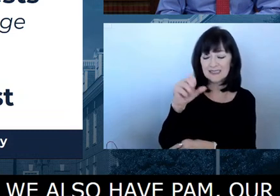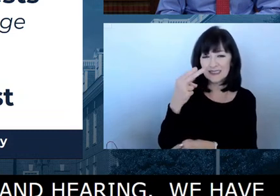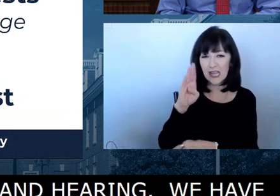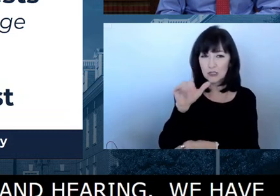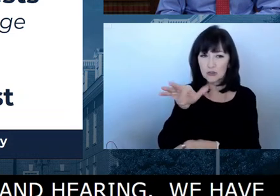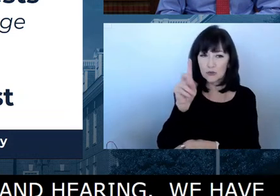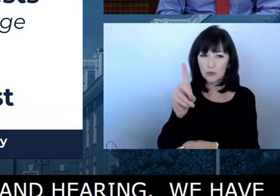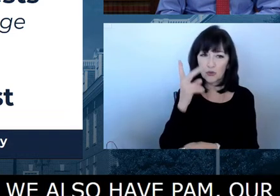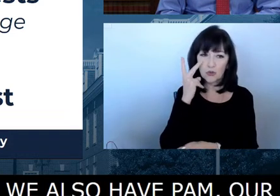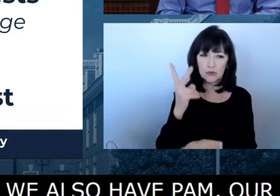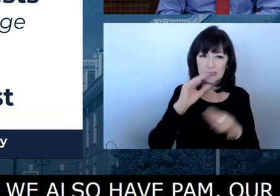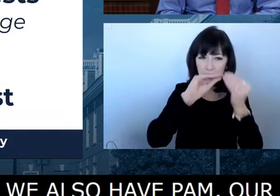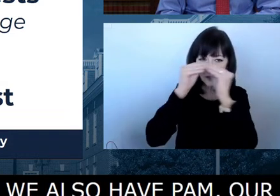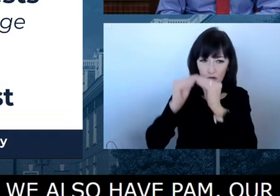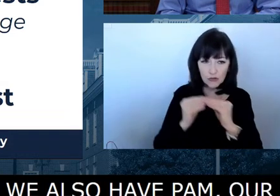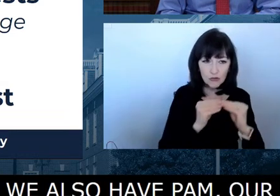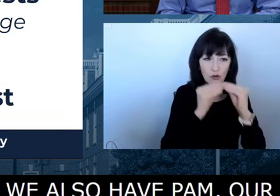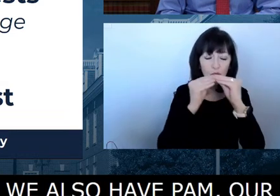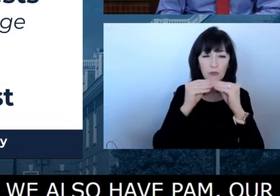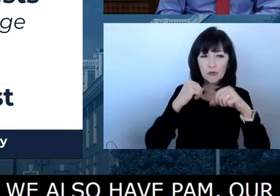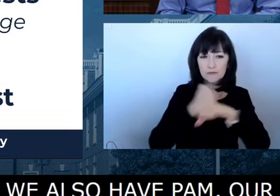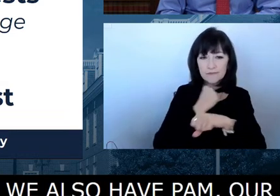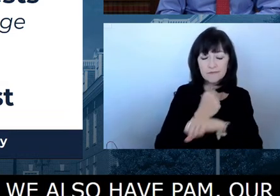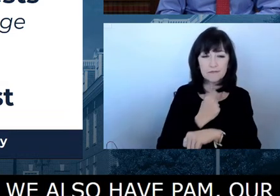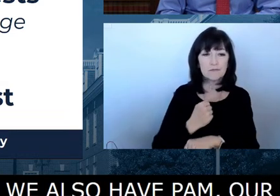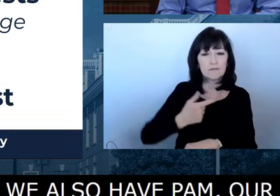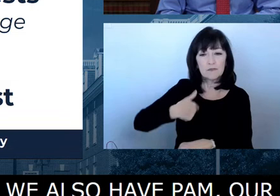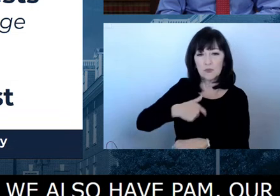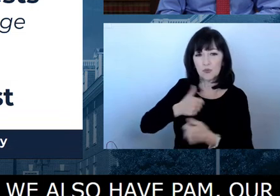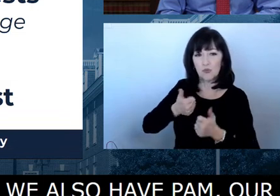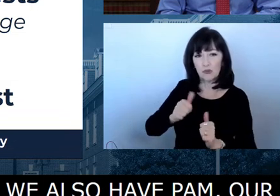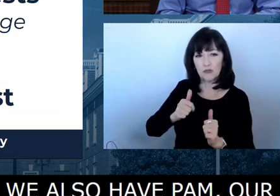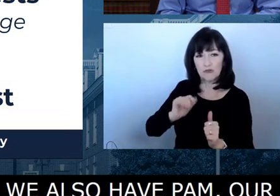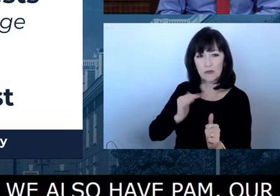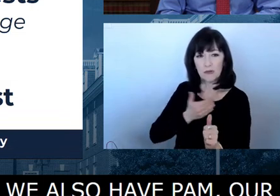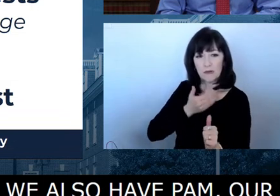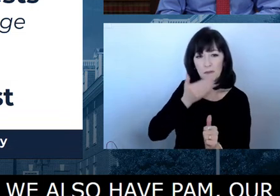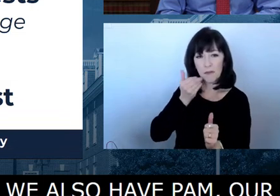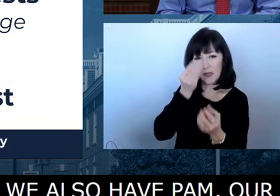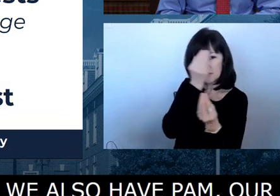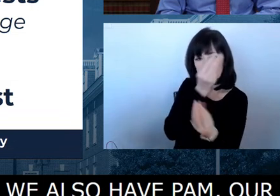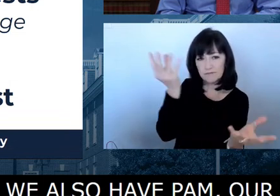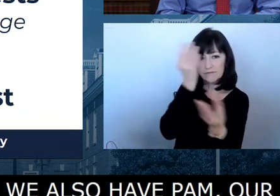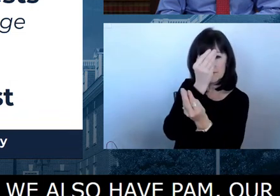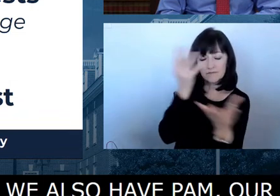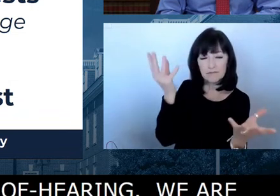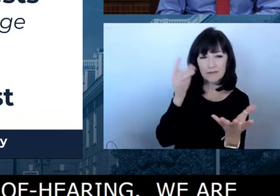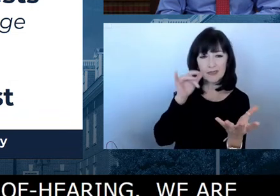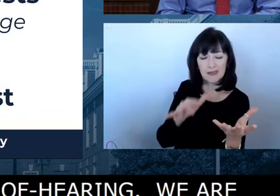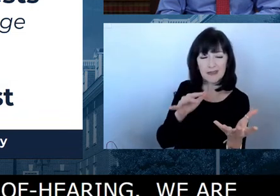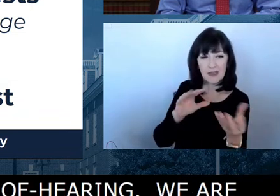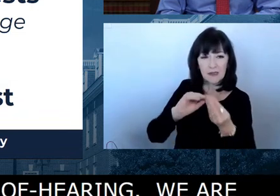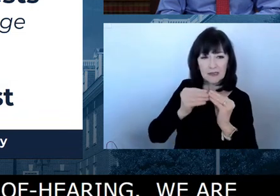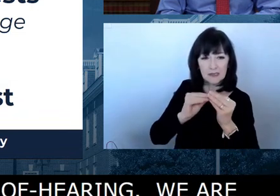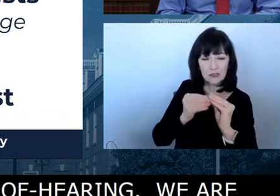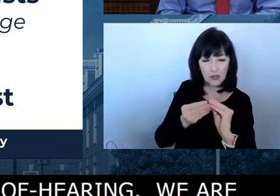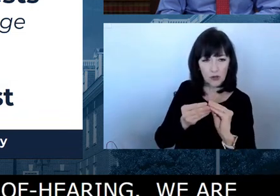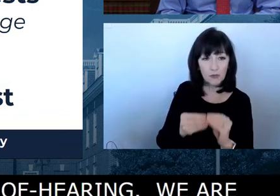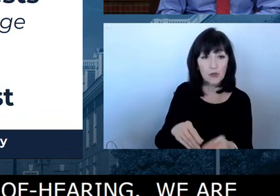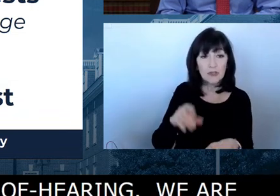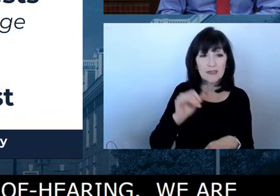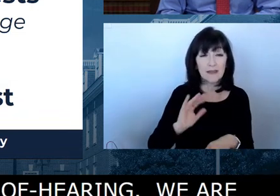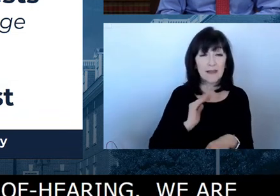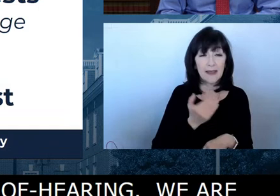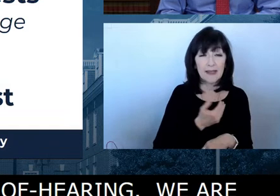that we watch and report on on a weekly basis. Our new positive cases on a seven-day moving average is down to